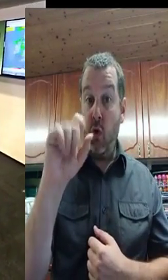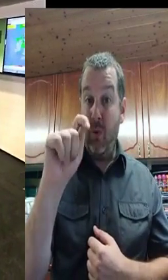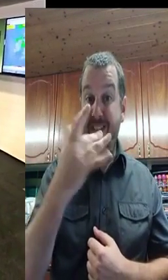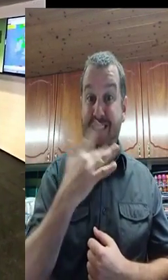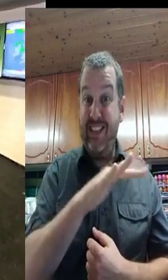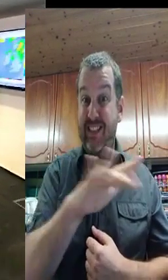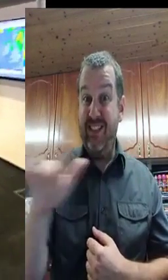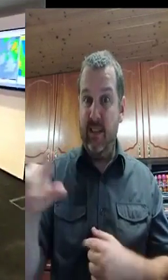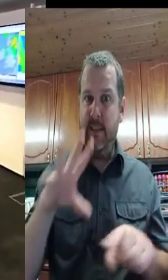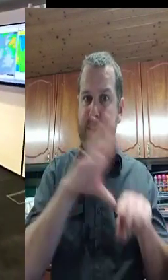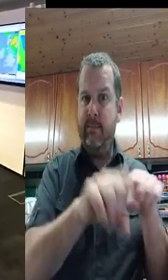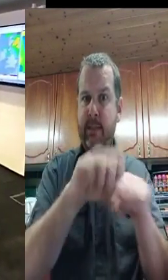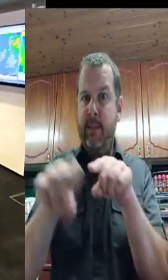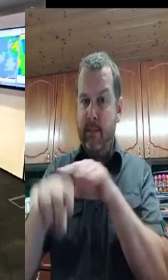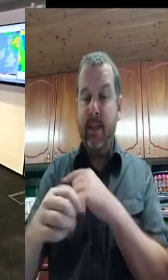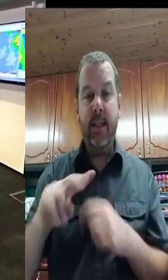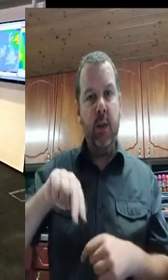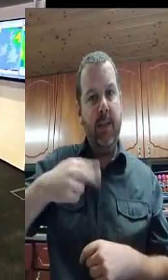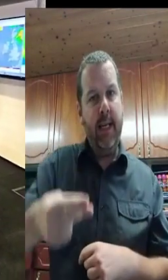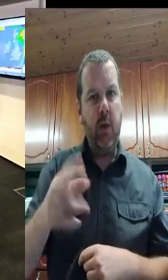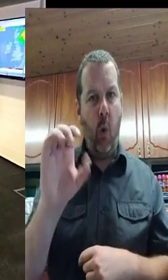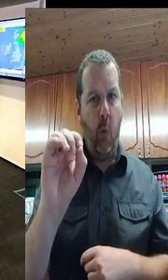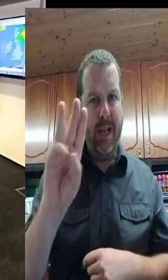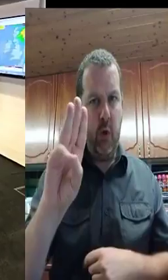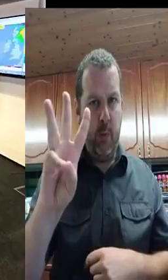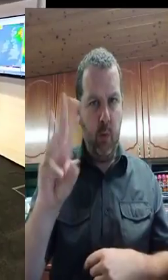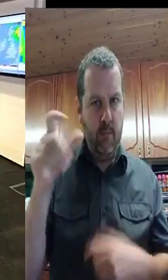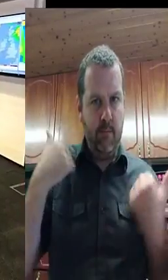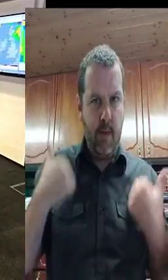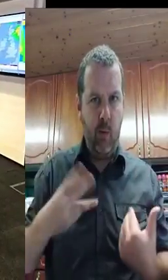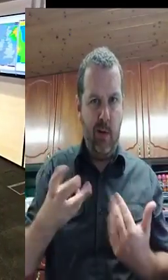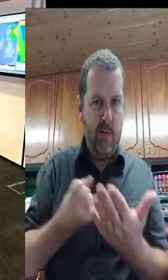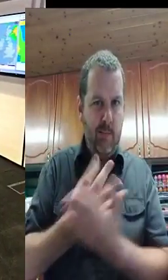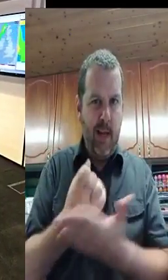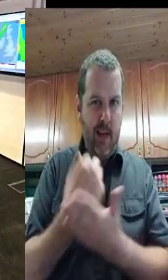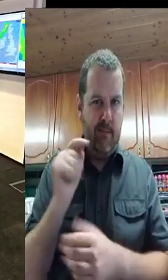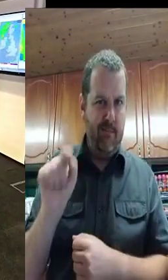highlighting the severe surge conditions that we're expecting,